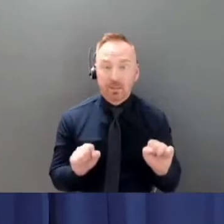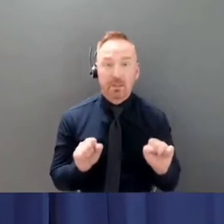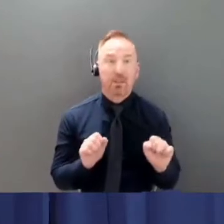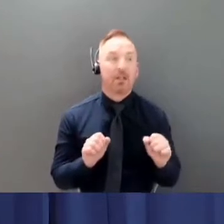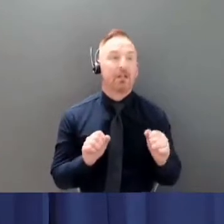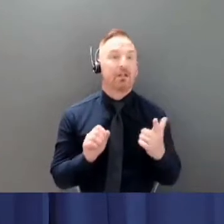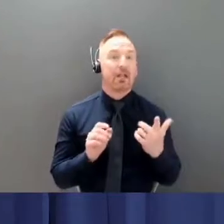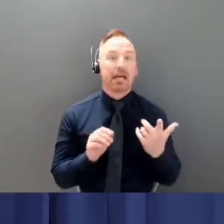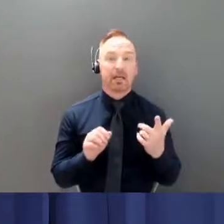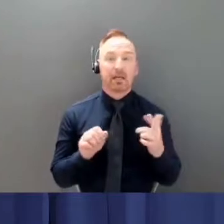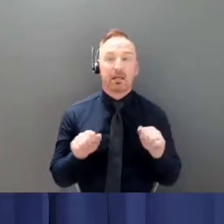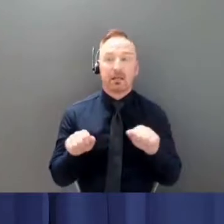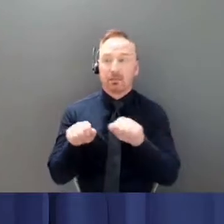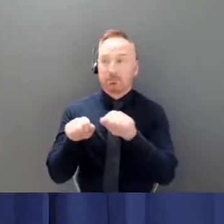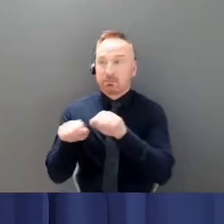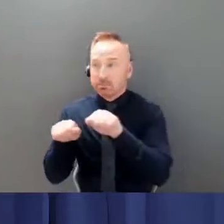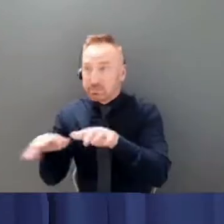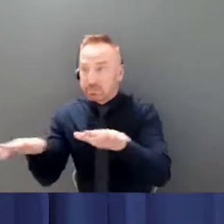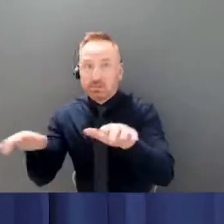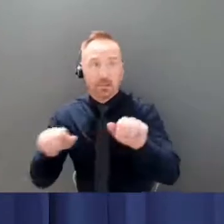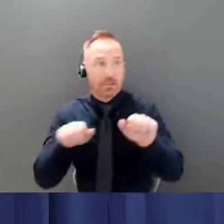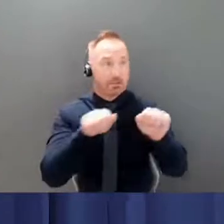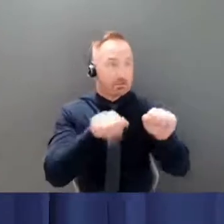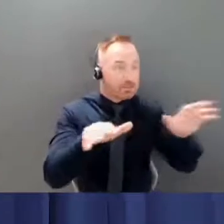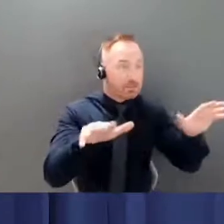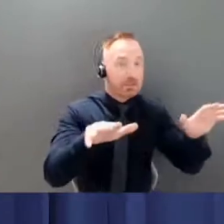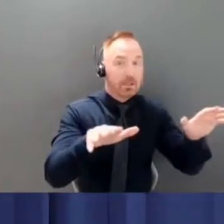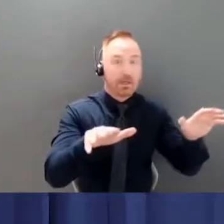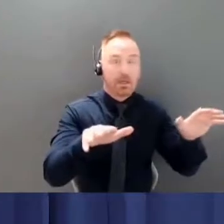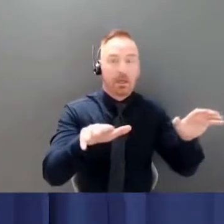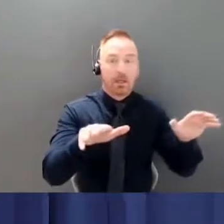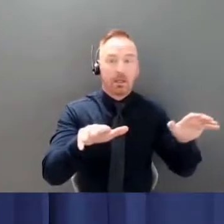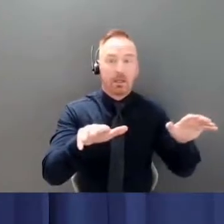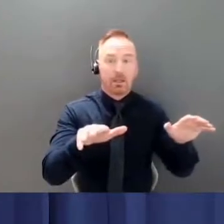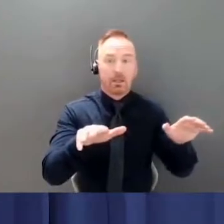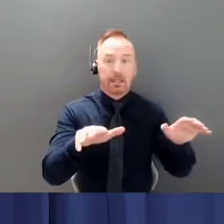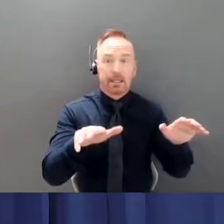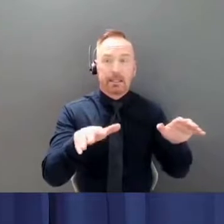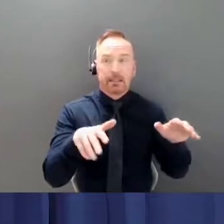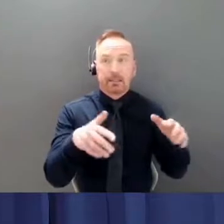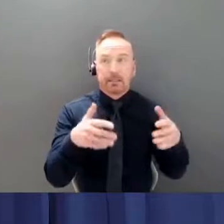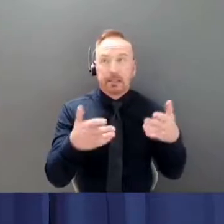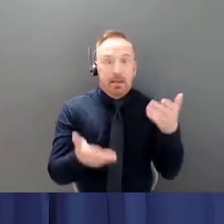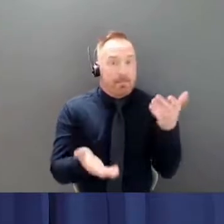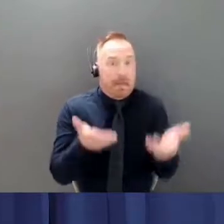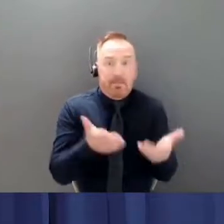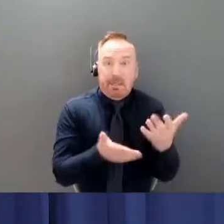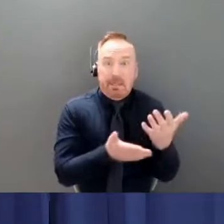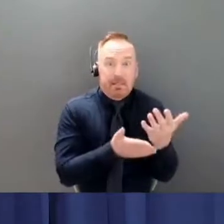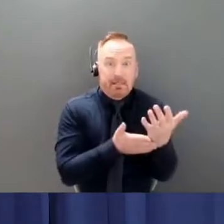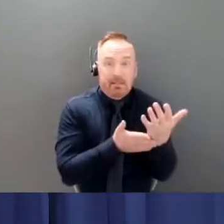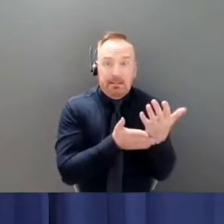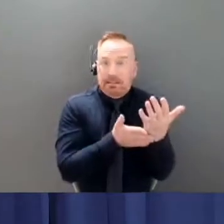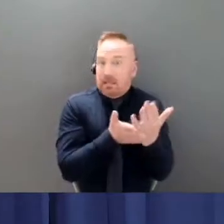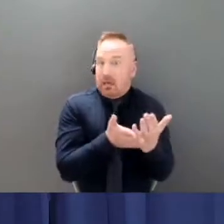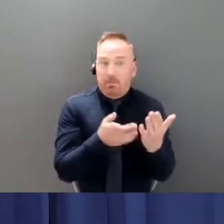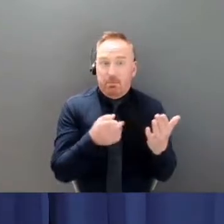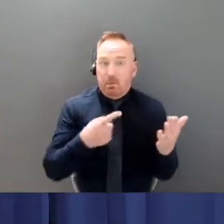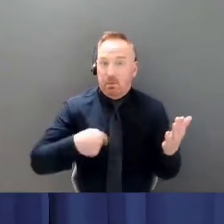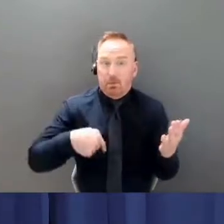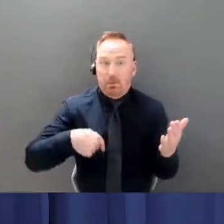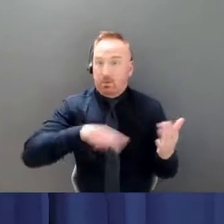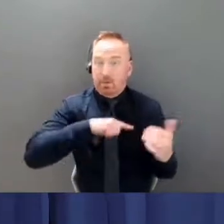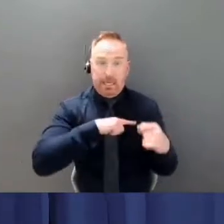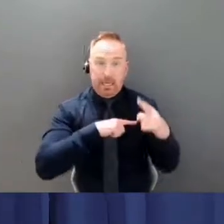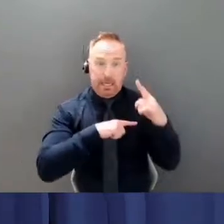than in other words maybe some unknown cases we have sent rapid